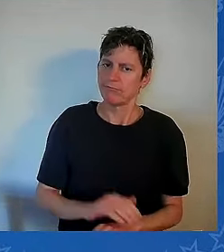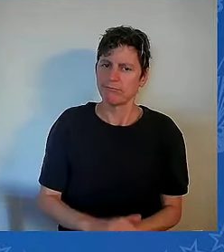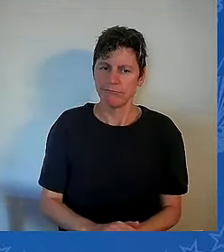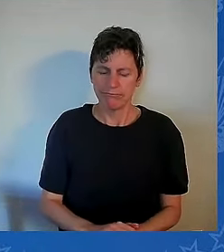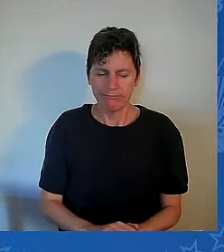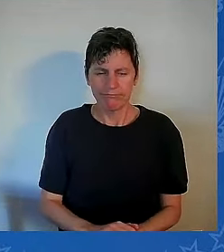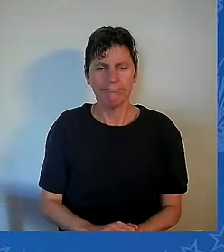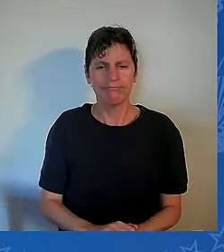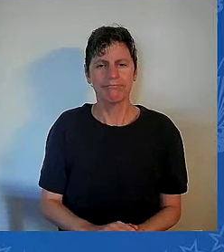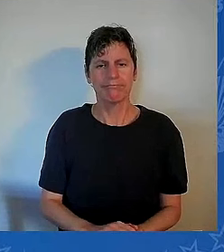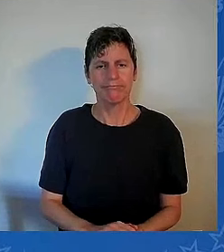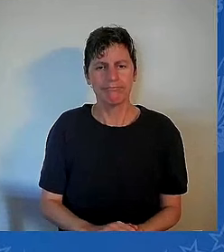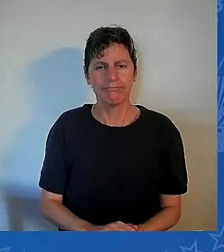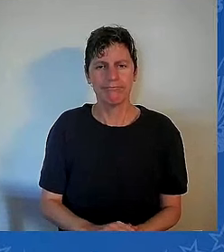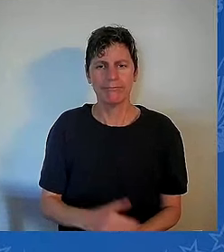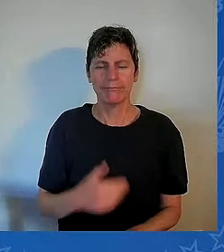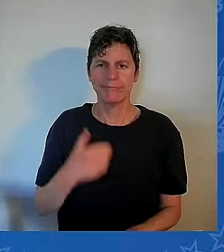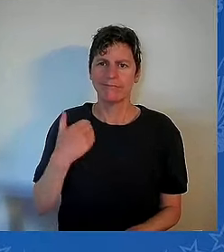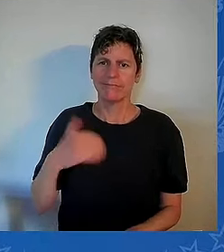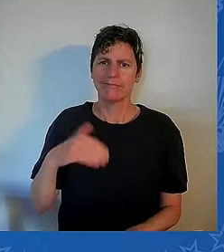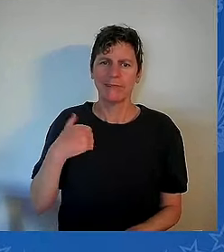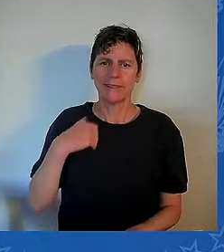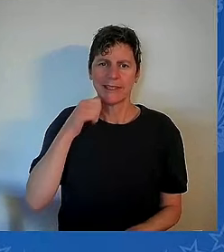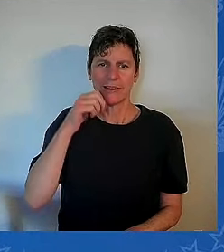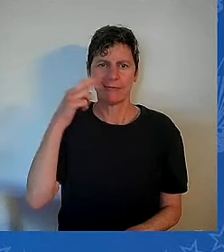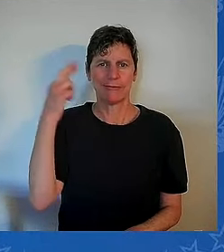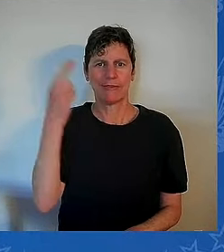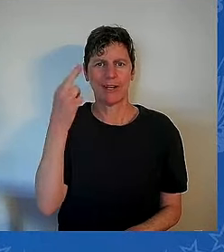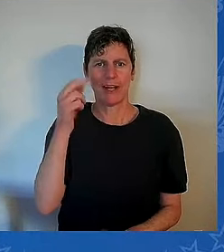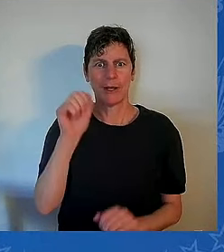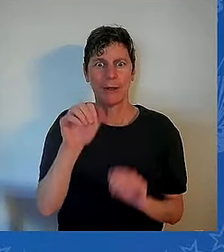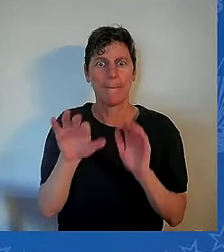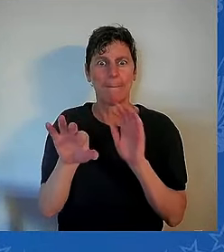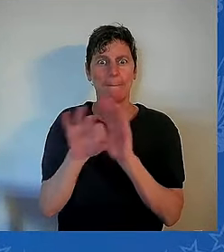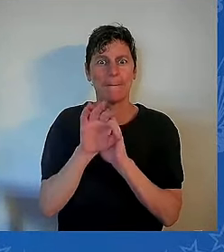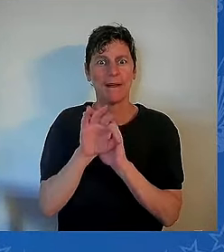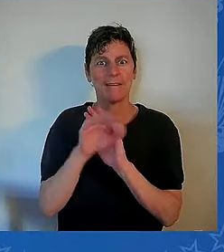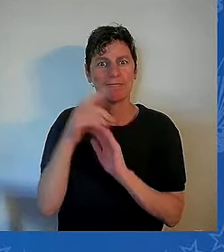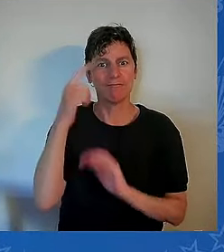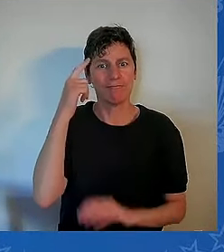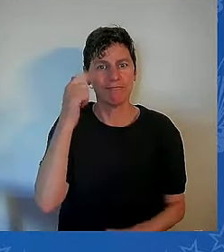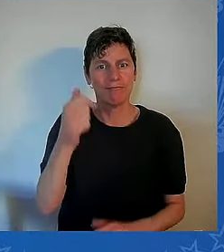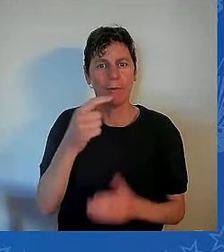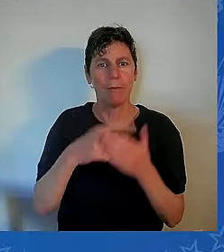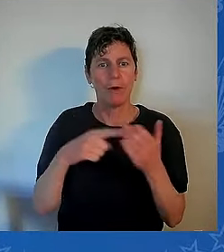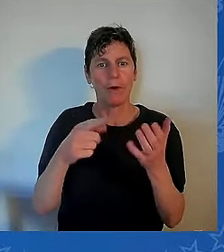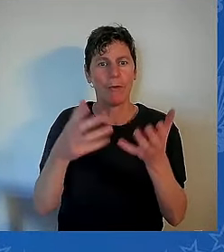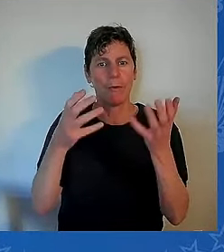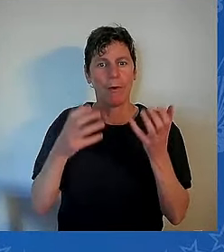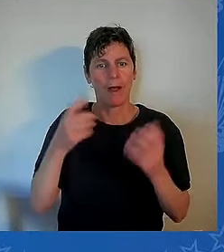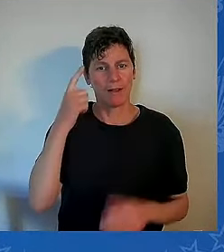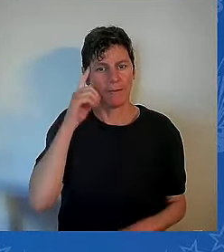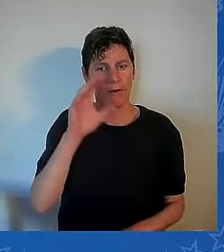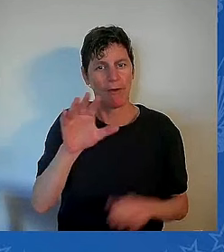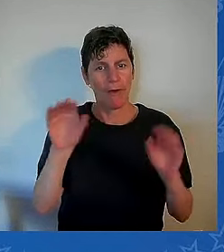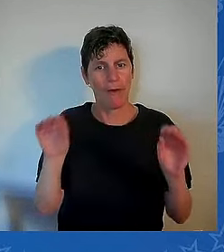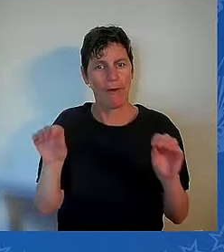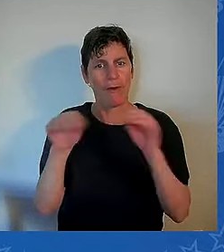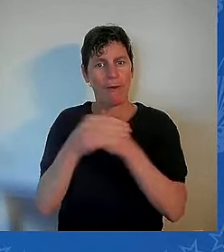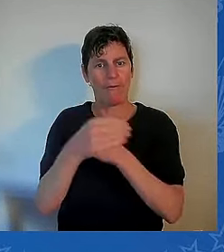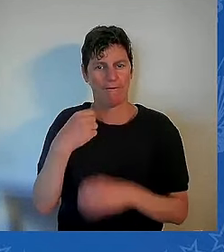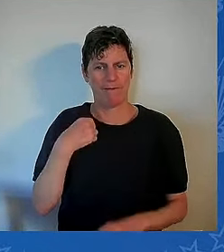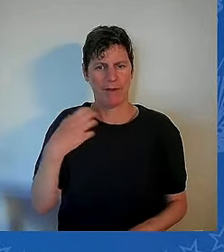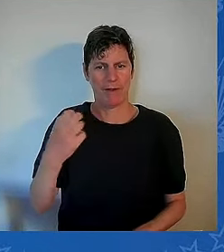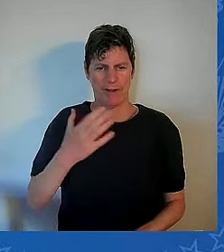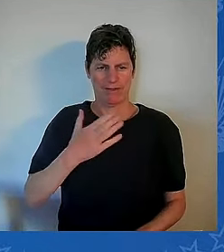office. And I wanted to be able to see both of them from my, the Resolute Desk by the fireplace. Dr. King and